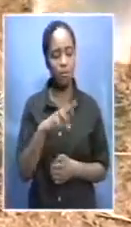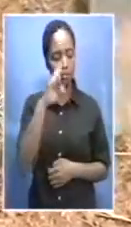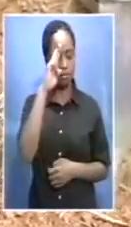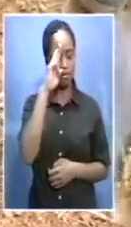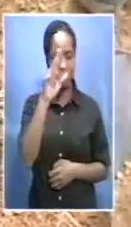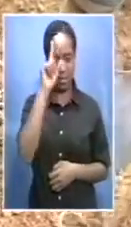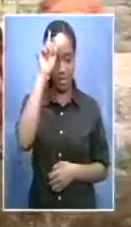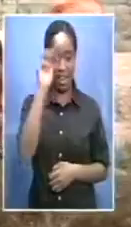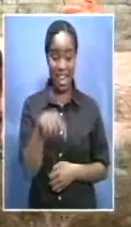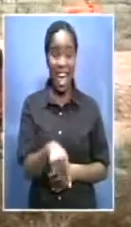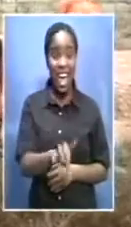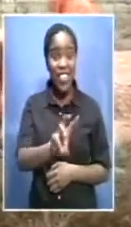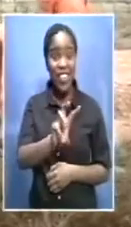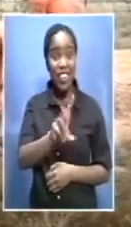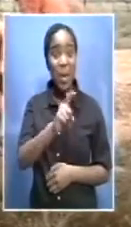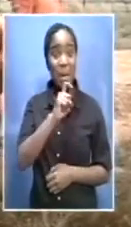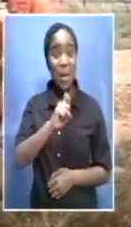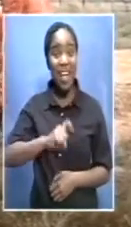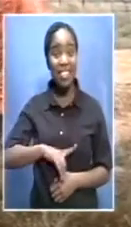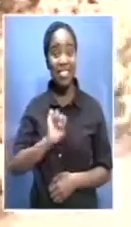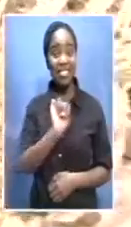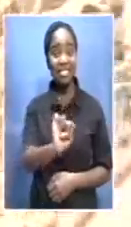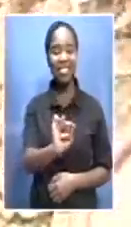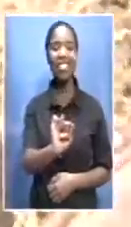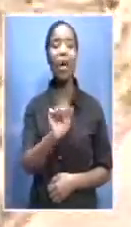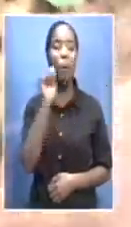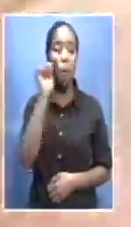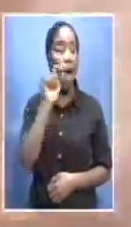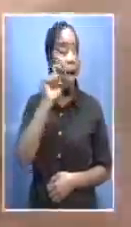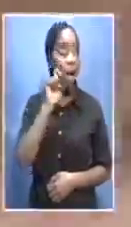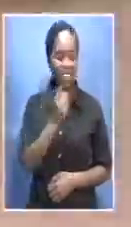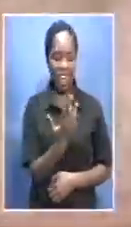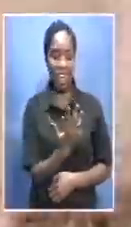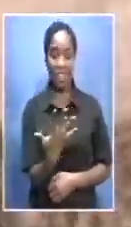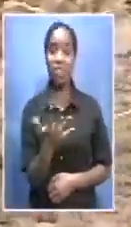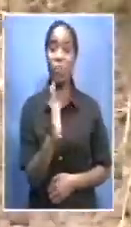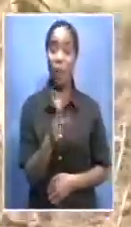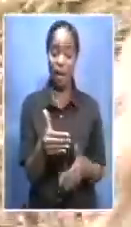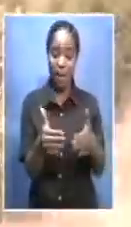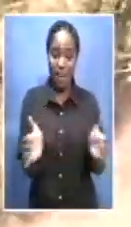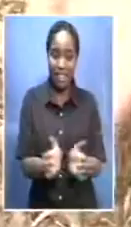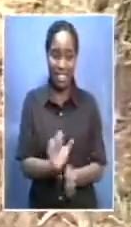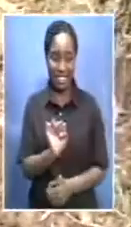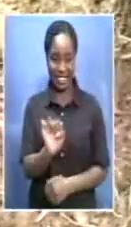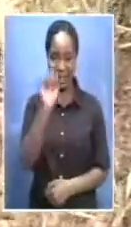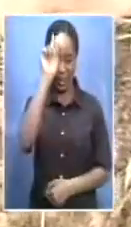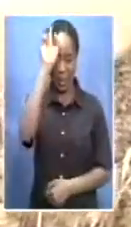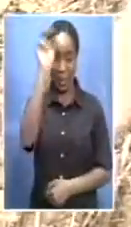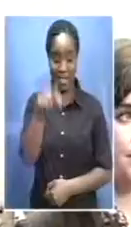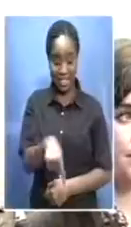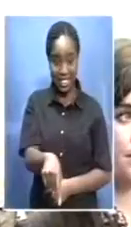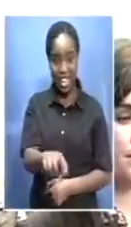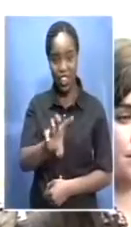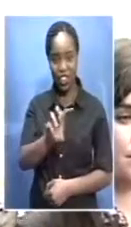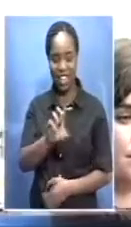95 on Thursday his special present a tree planted for each of those years to believe that dr. Nelson